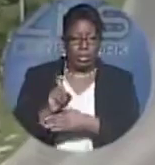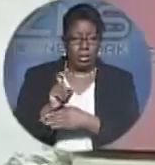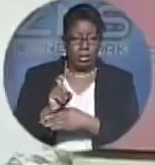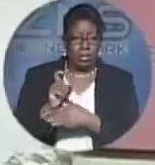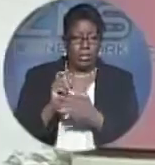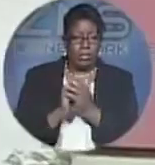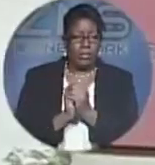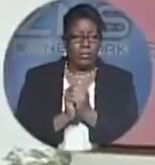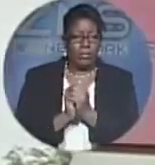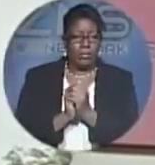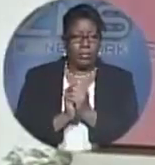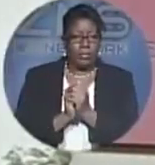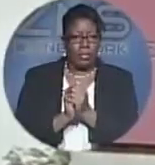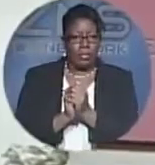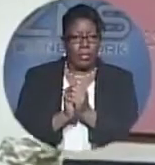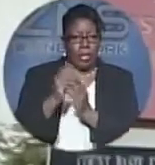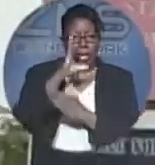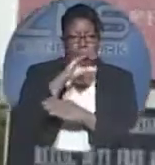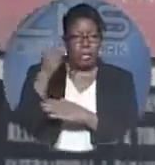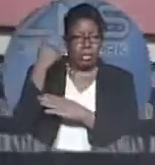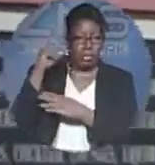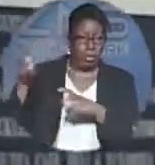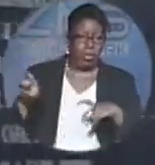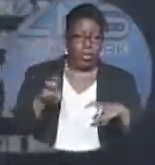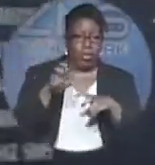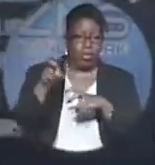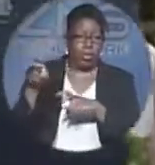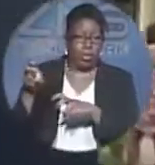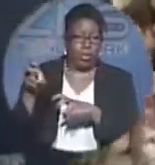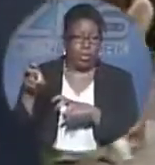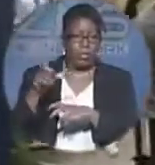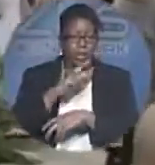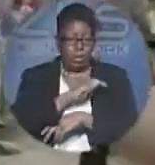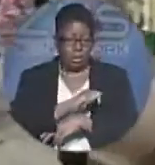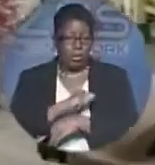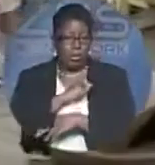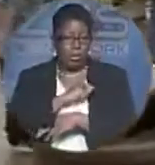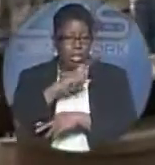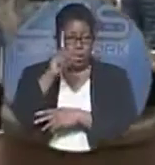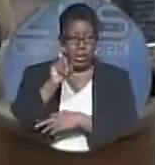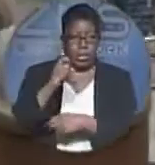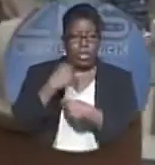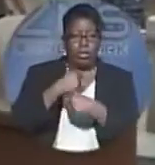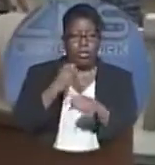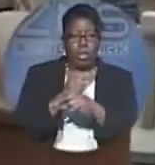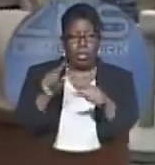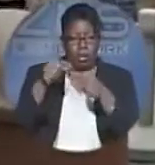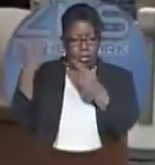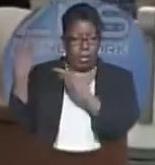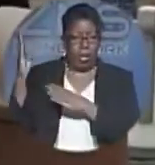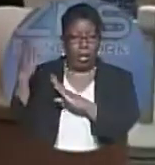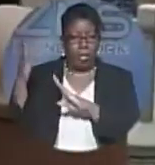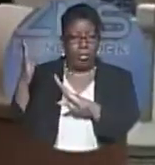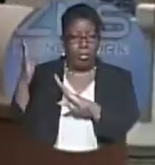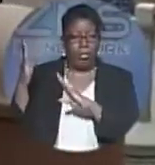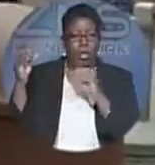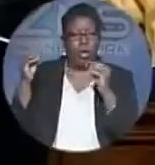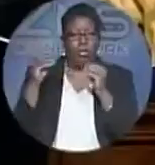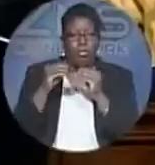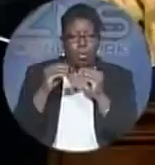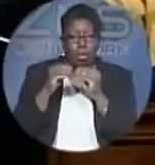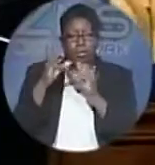As for tourism, we need to make Grand Bahama more competitive.